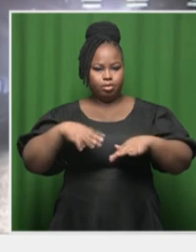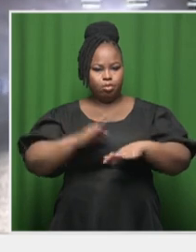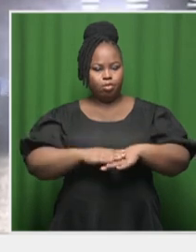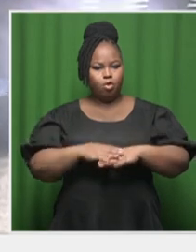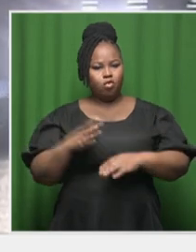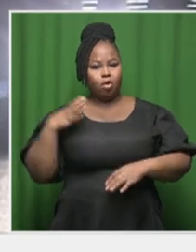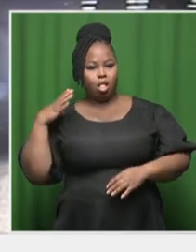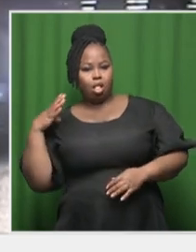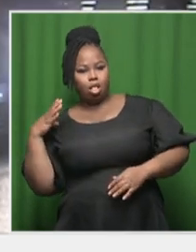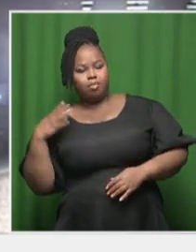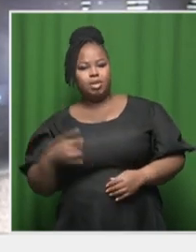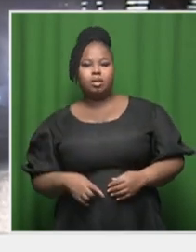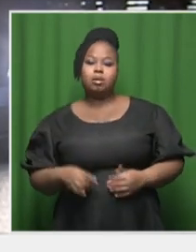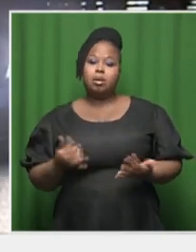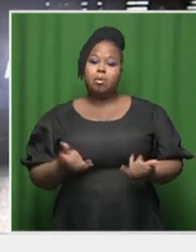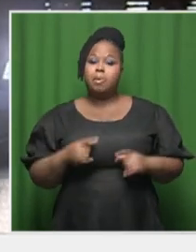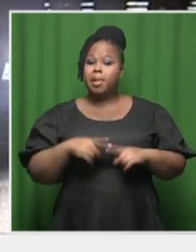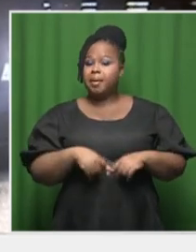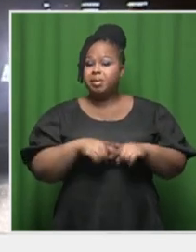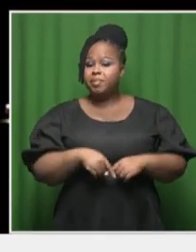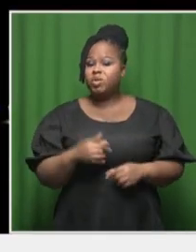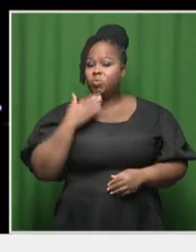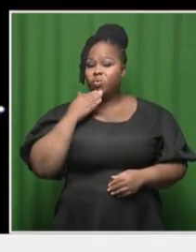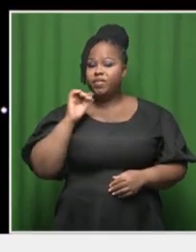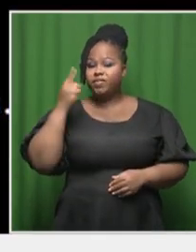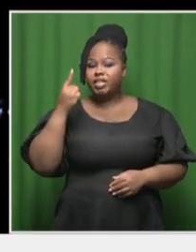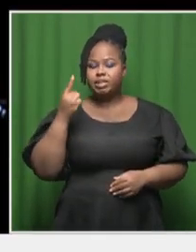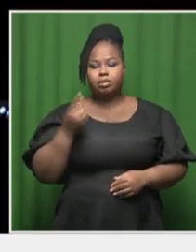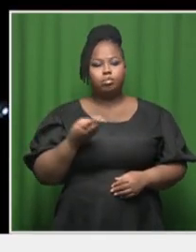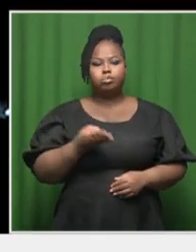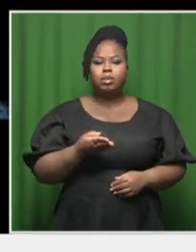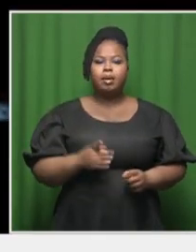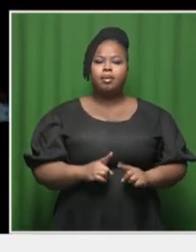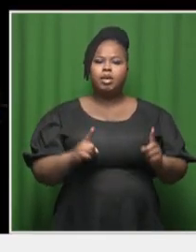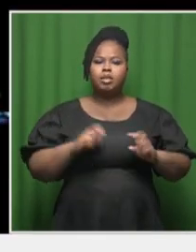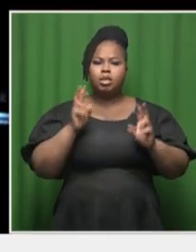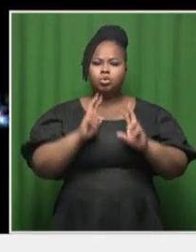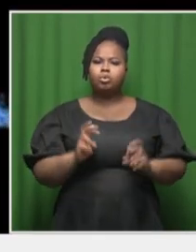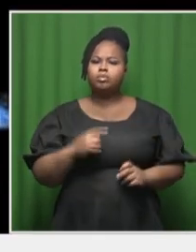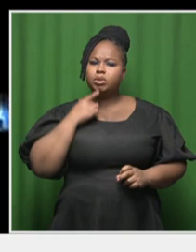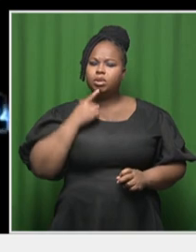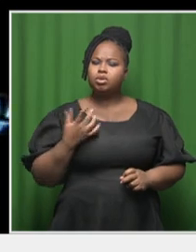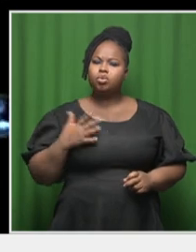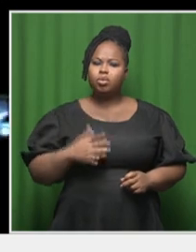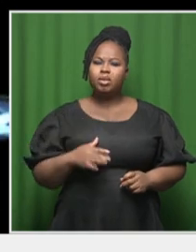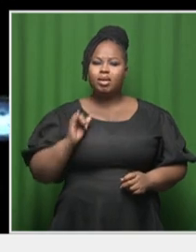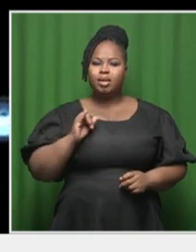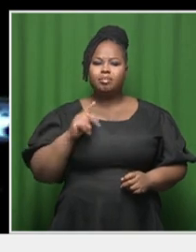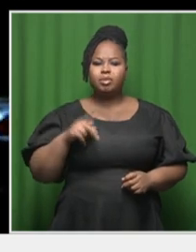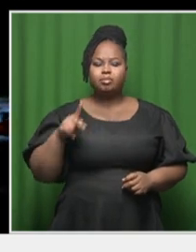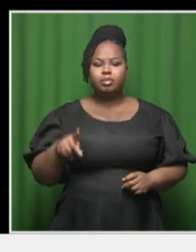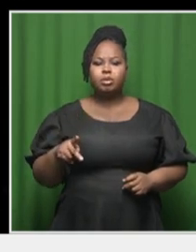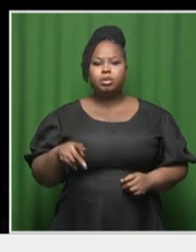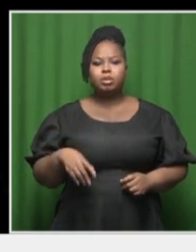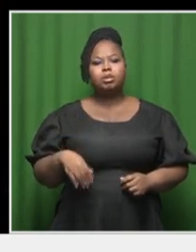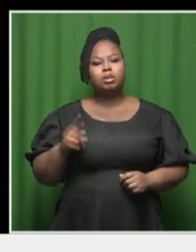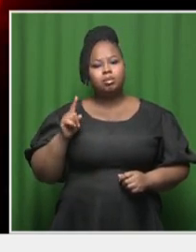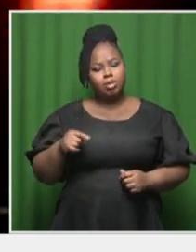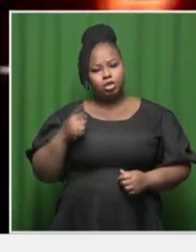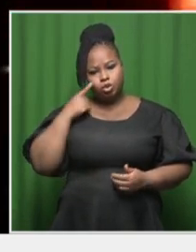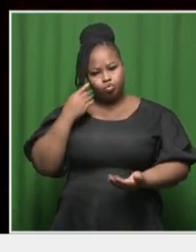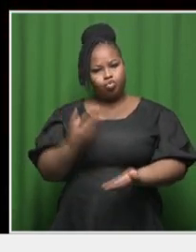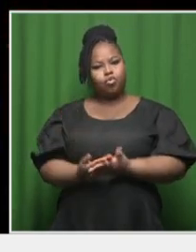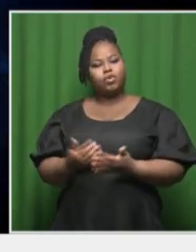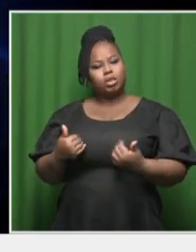currently made on a first-come, first-served basis, but ESCOM now wants IPPs to prove they can begin